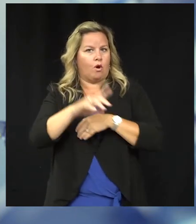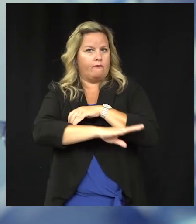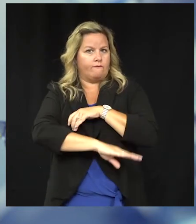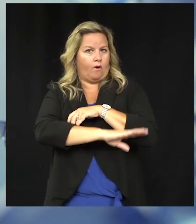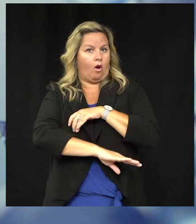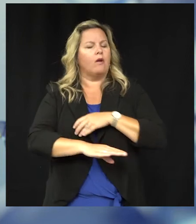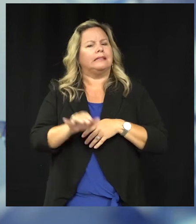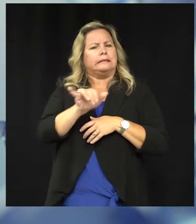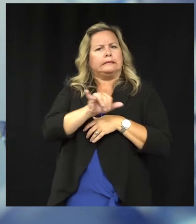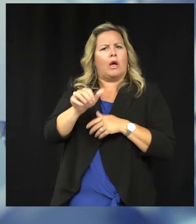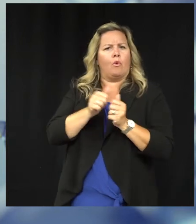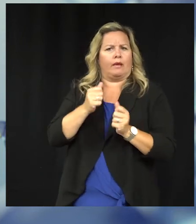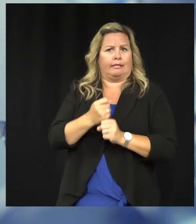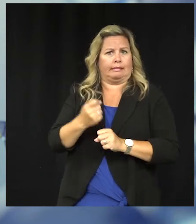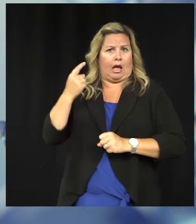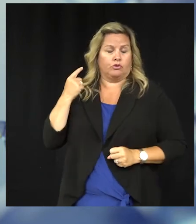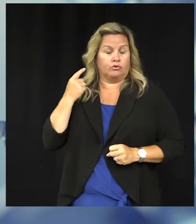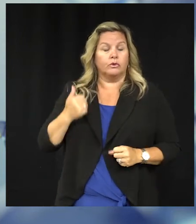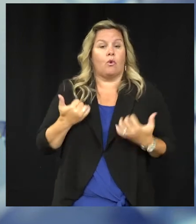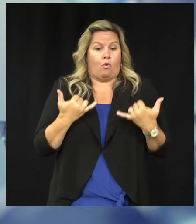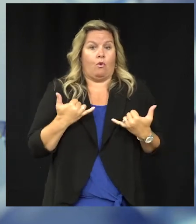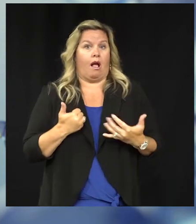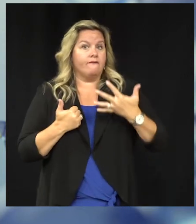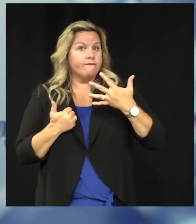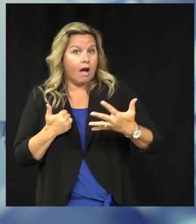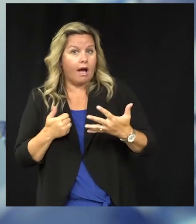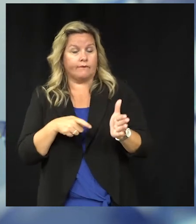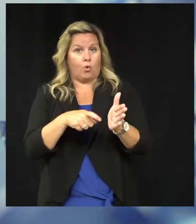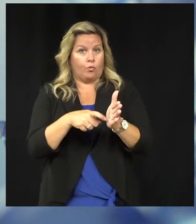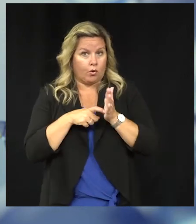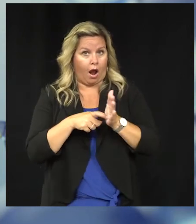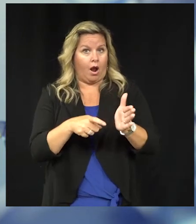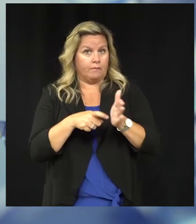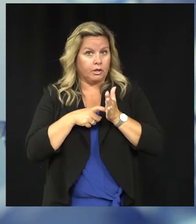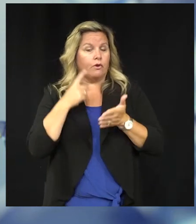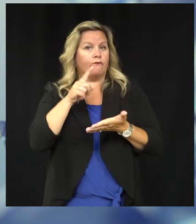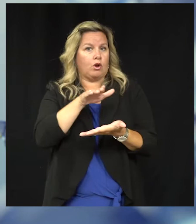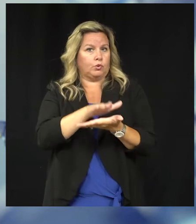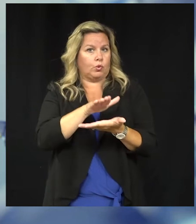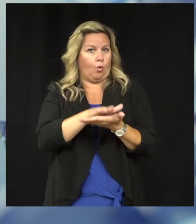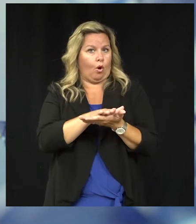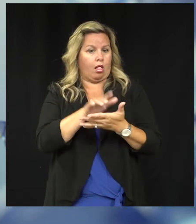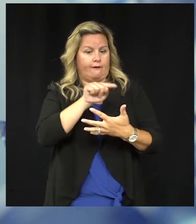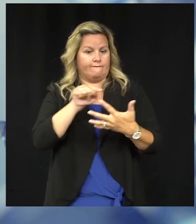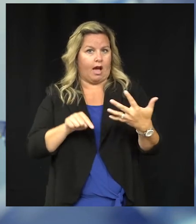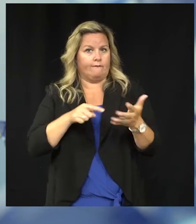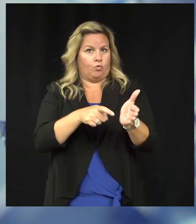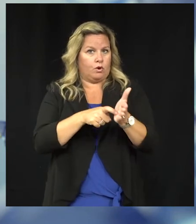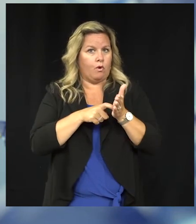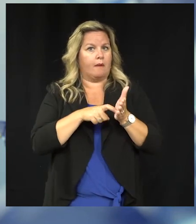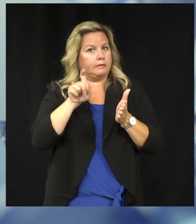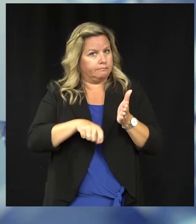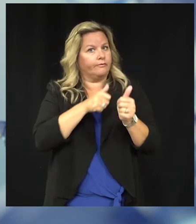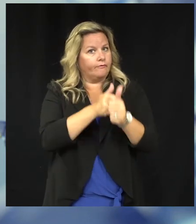year and I want to quickly go over five requirements that we are asking or requiring the schools to follow during